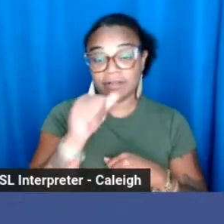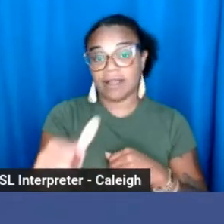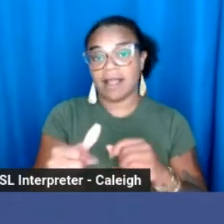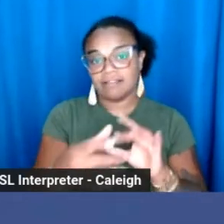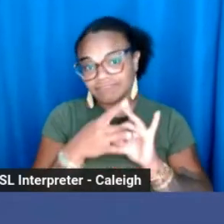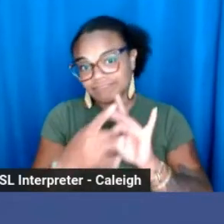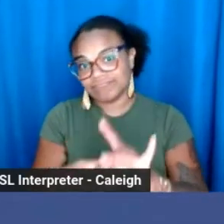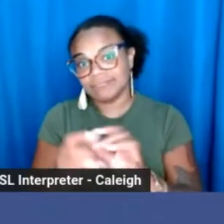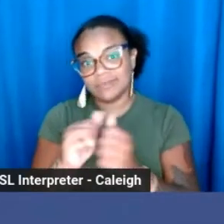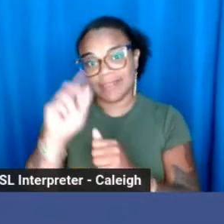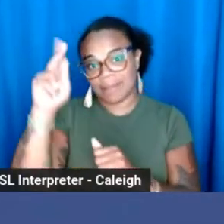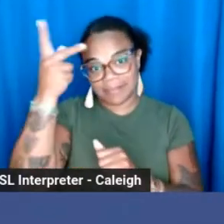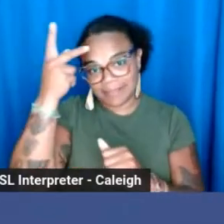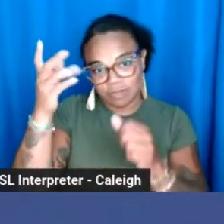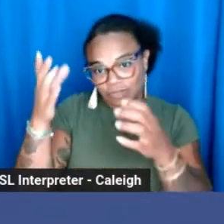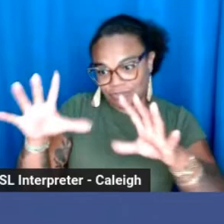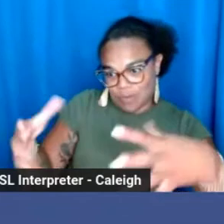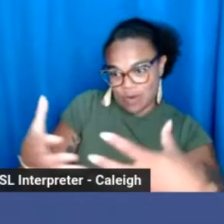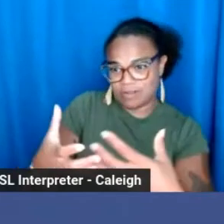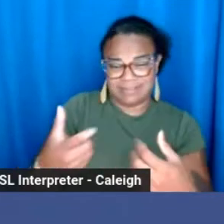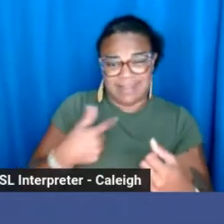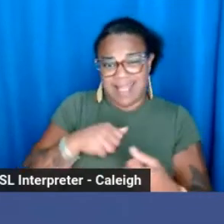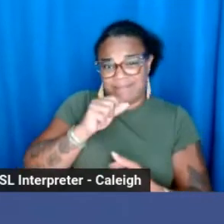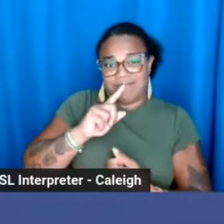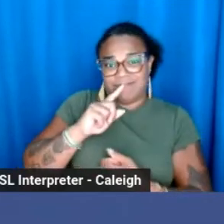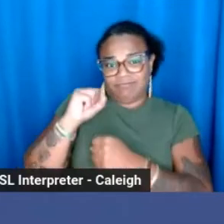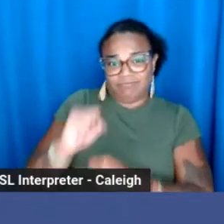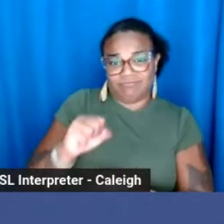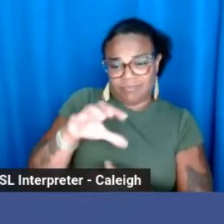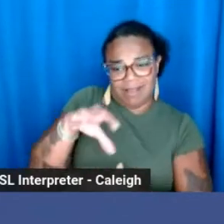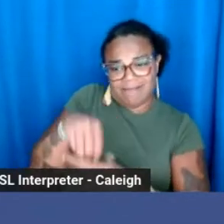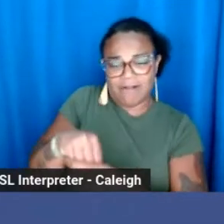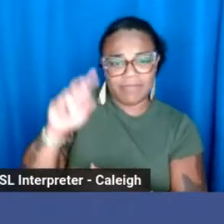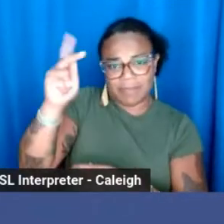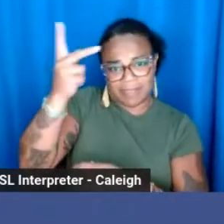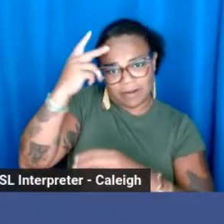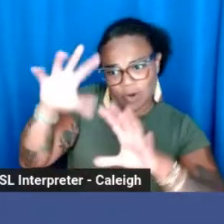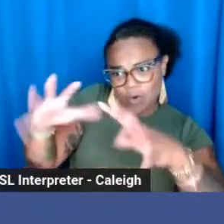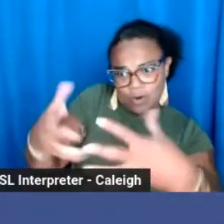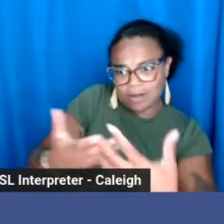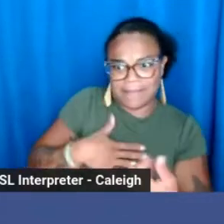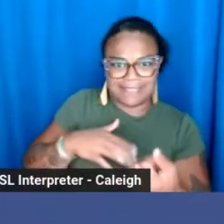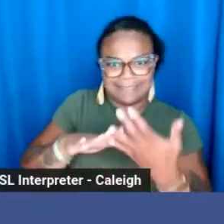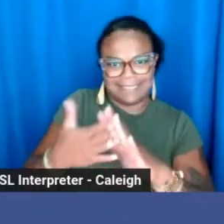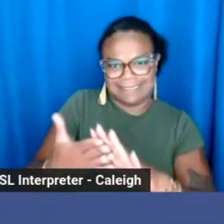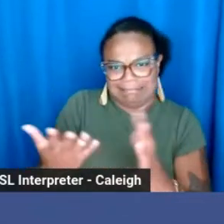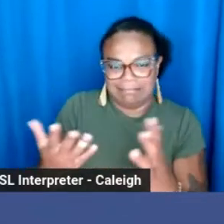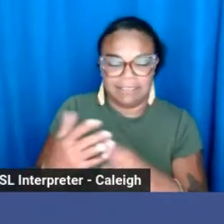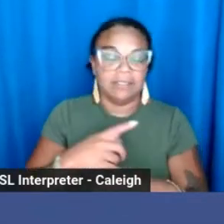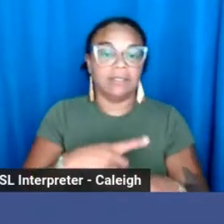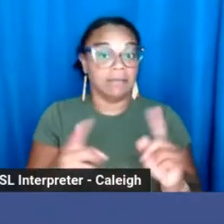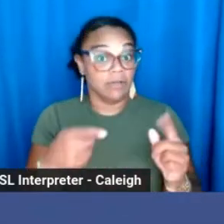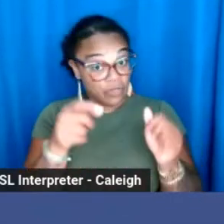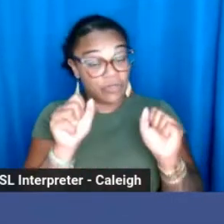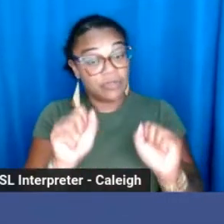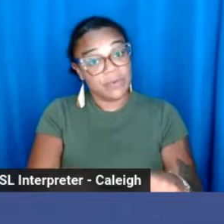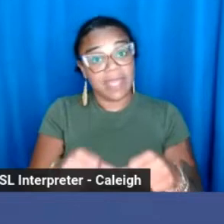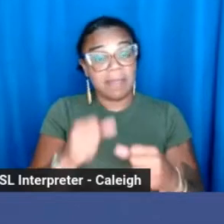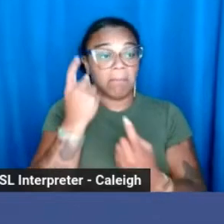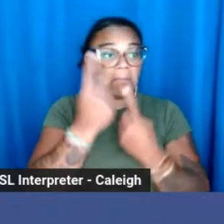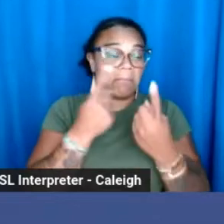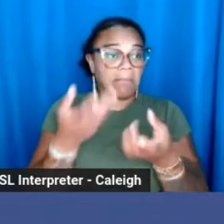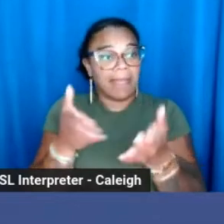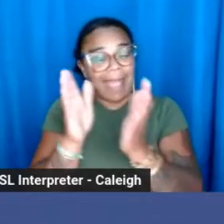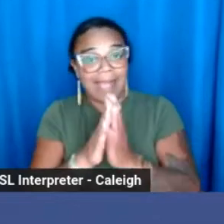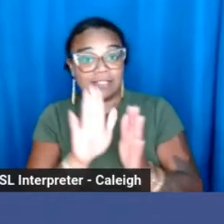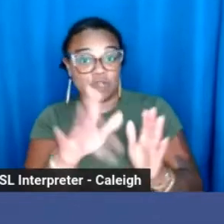political sphere. I'm not super embedded in the political sphere of my city. But some things you can do are consider asking your